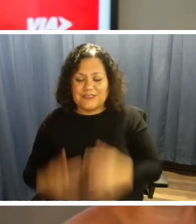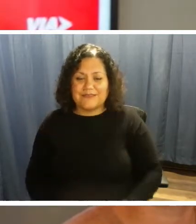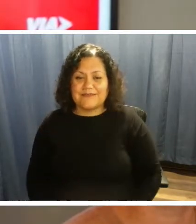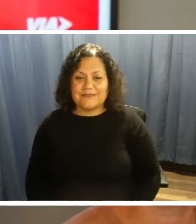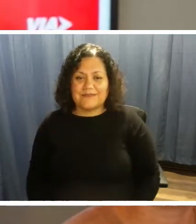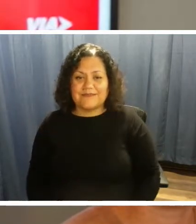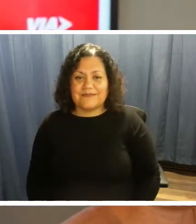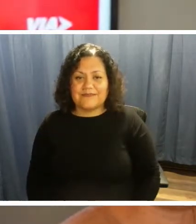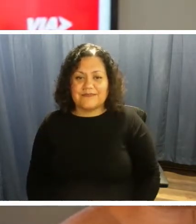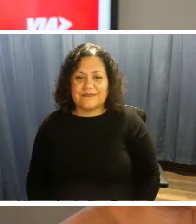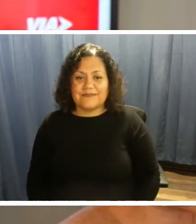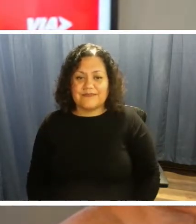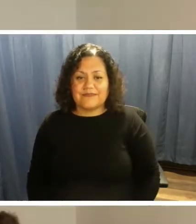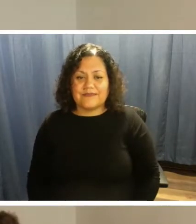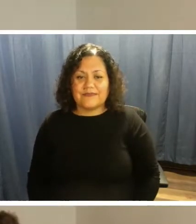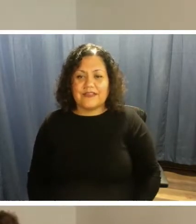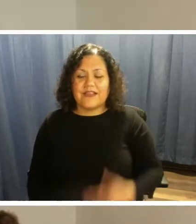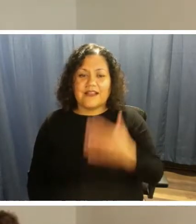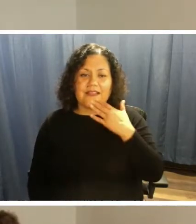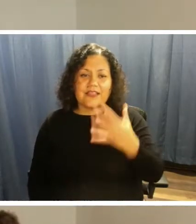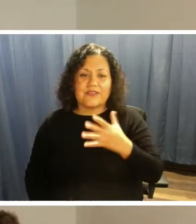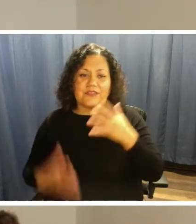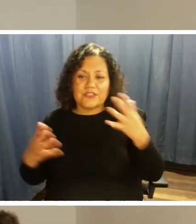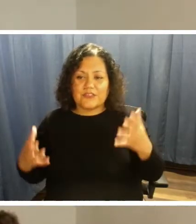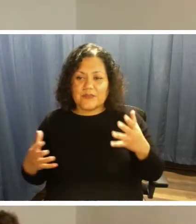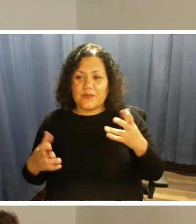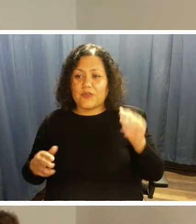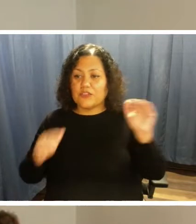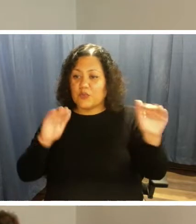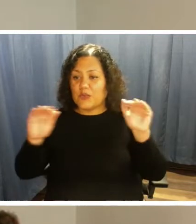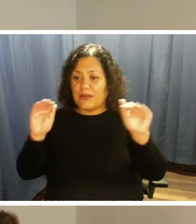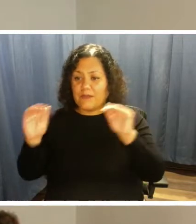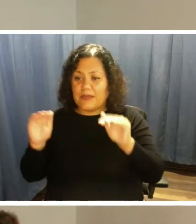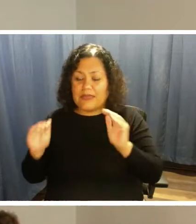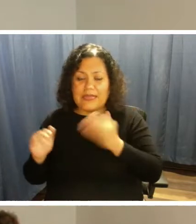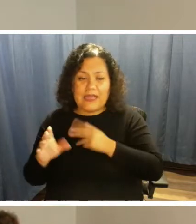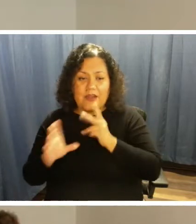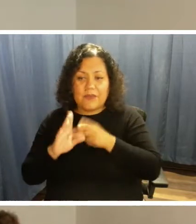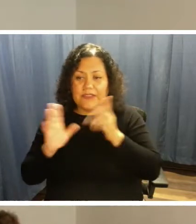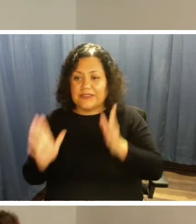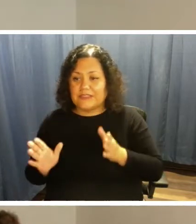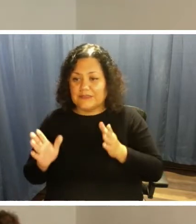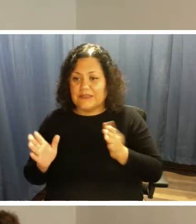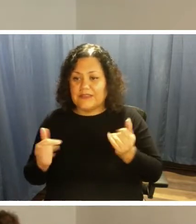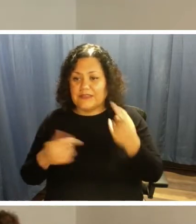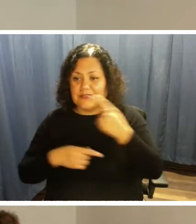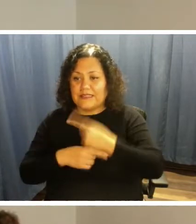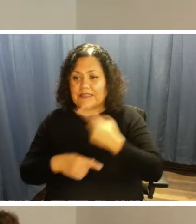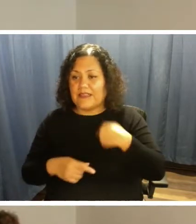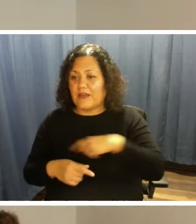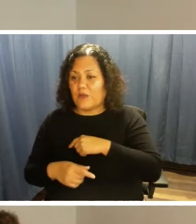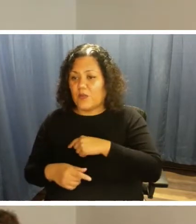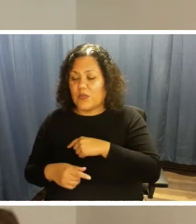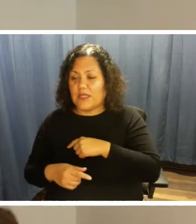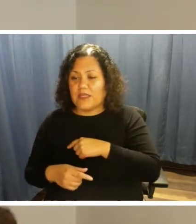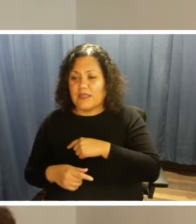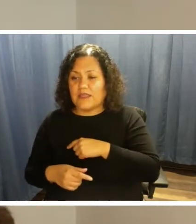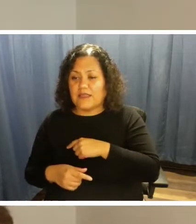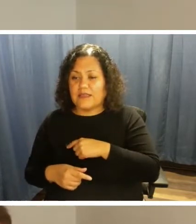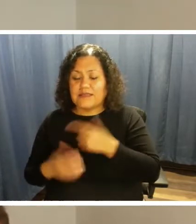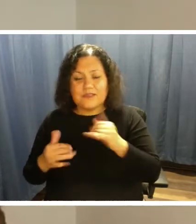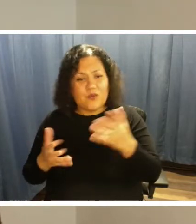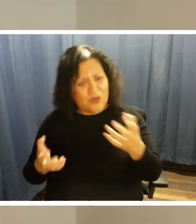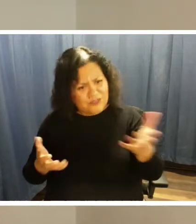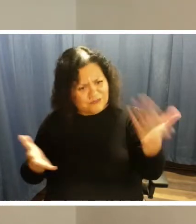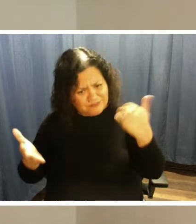Great. Thank you so much. We'd like to remind our participants today that we are, we still want you to call